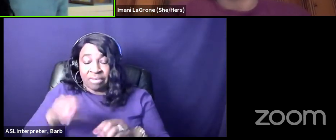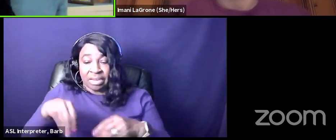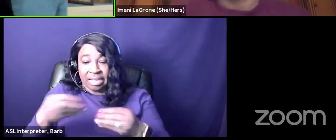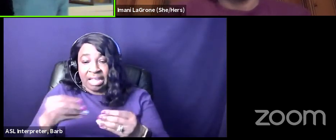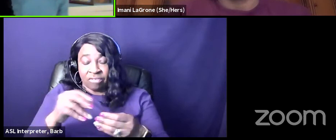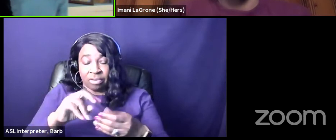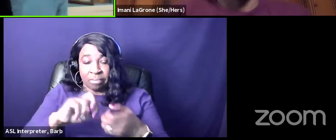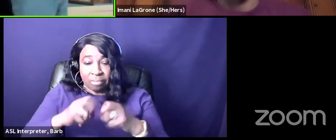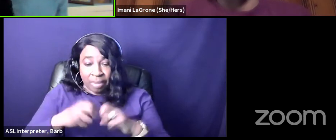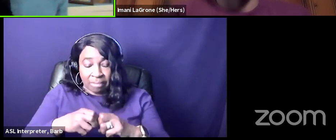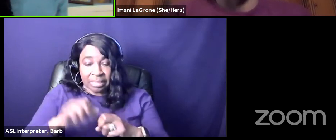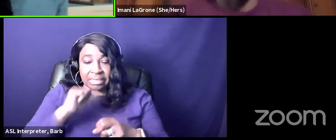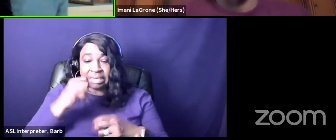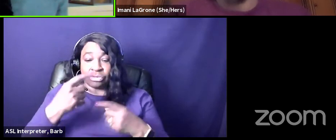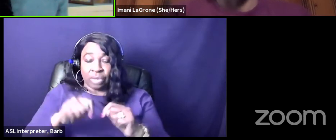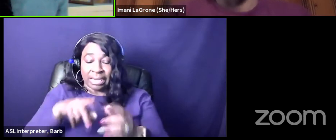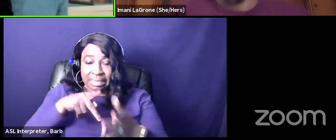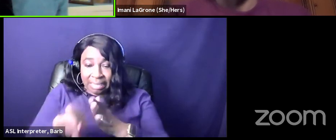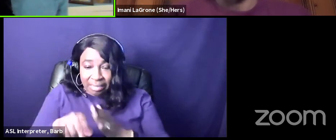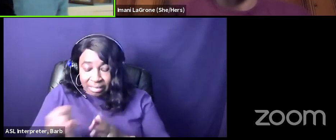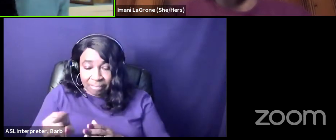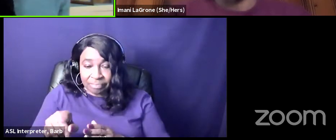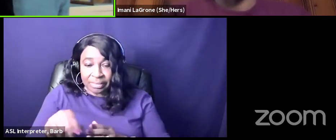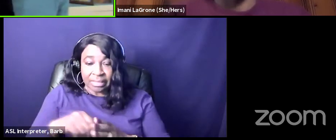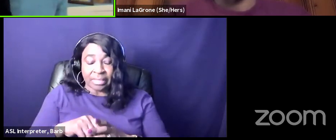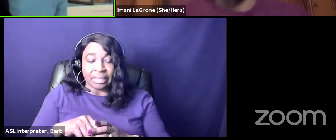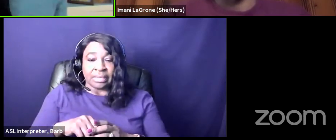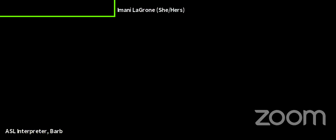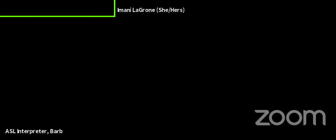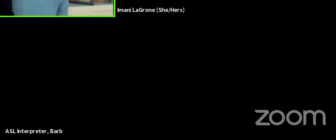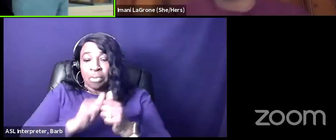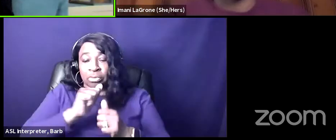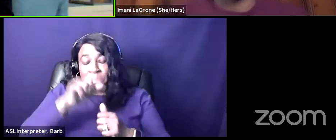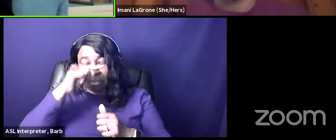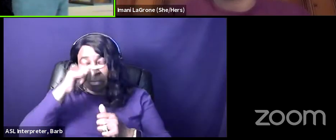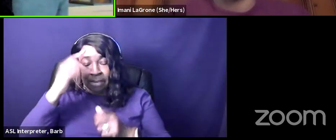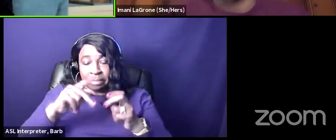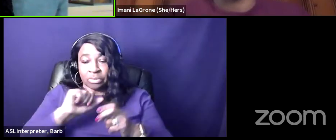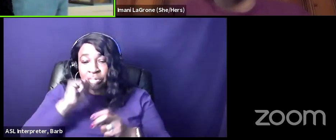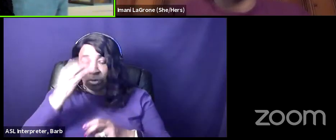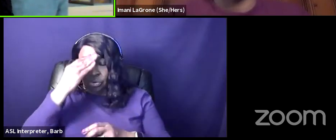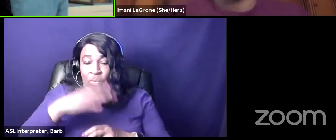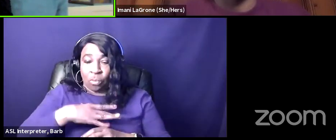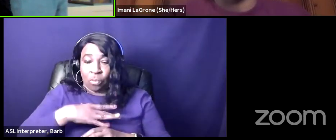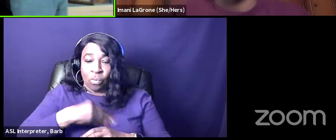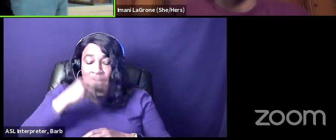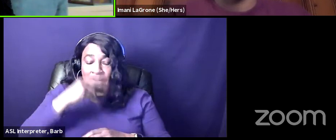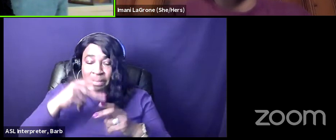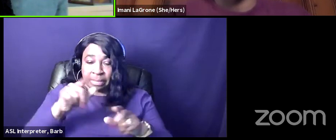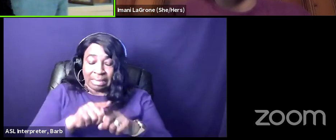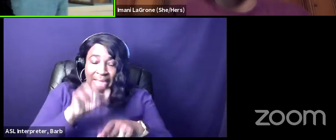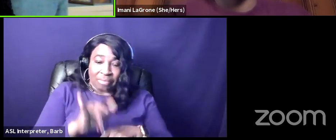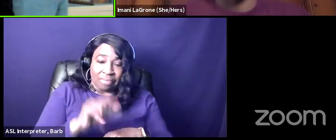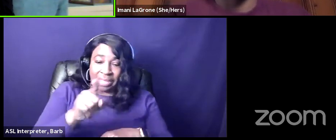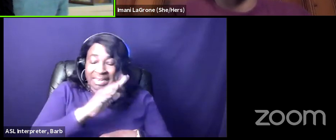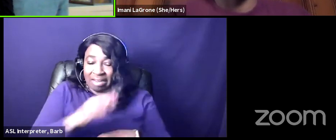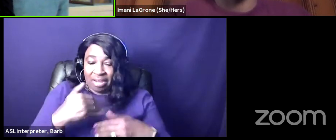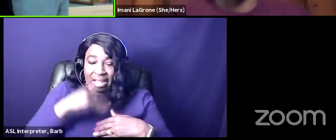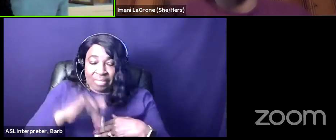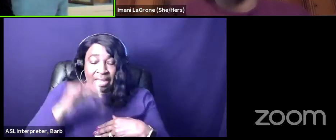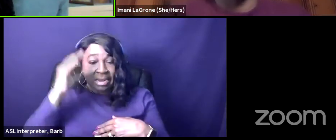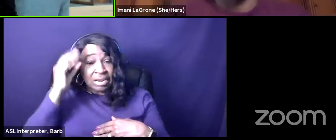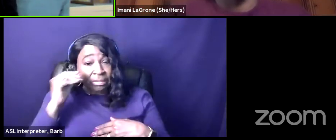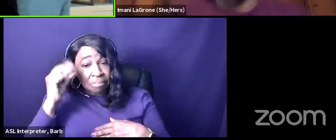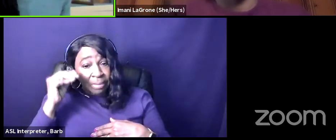out didn't try and undercut him never did it right most black people don't know why they've never had that that experience so